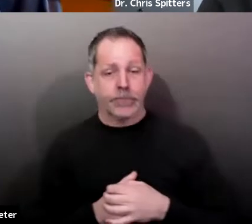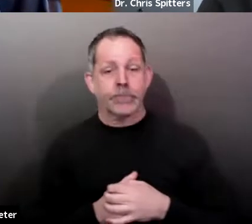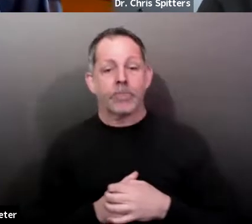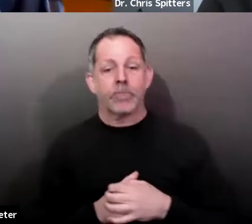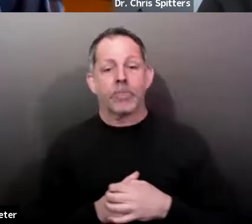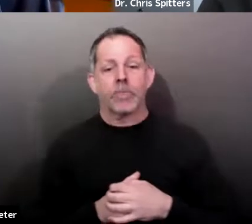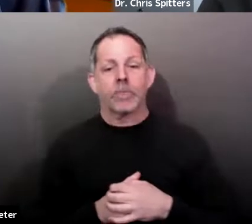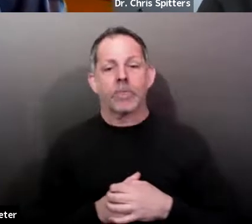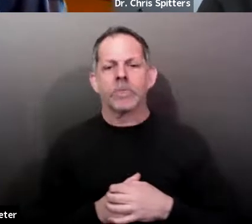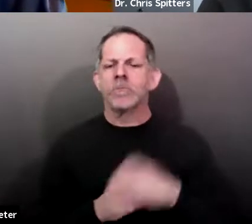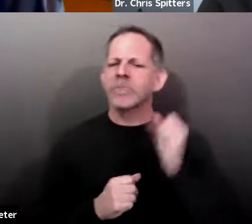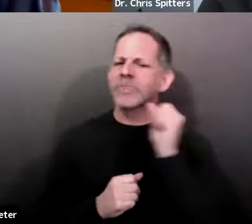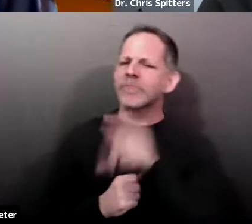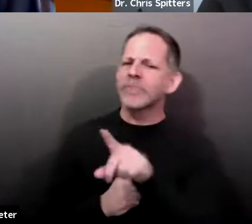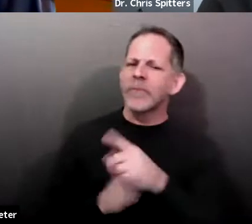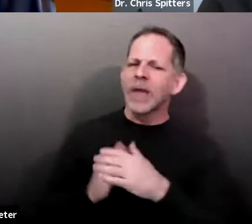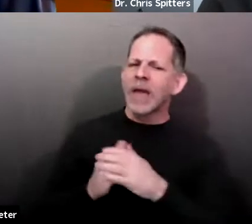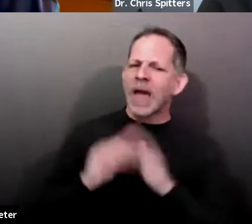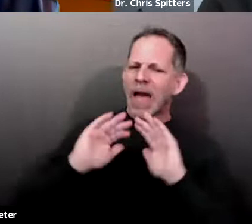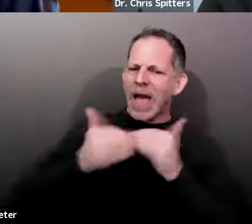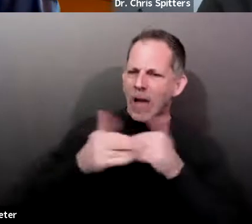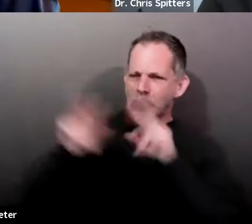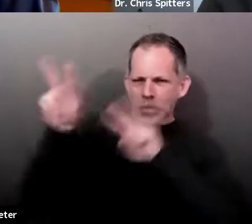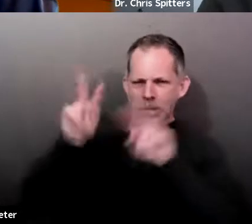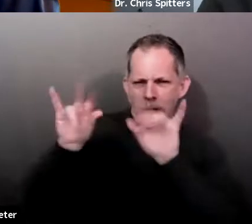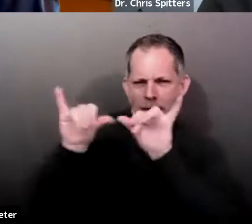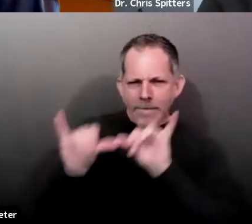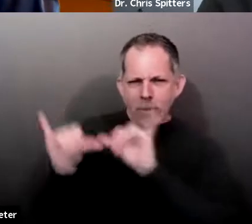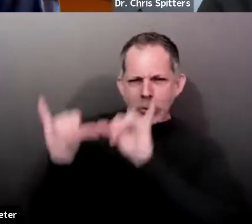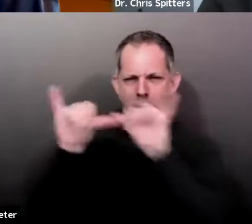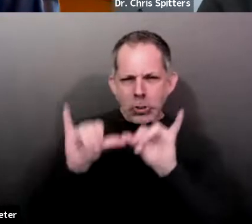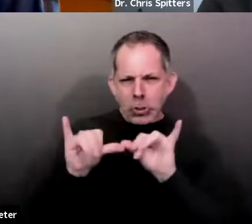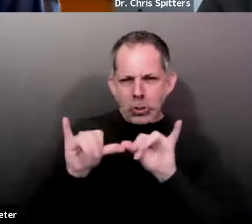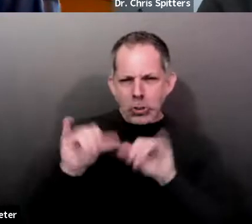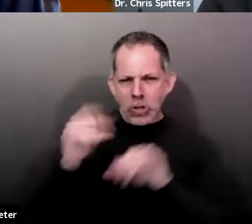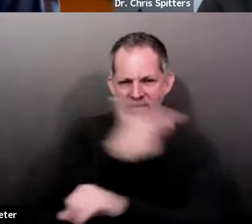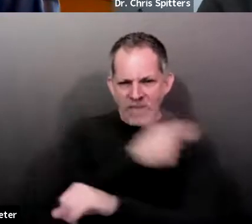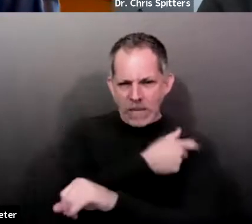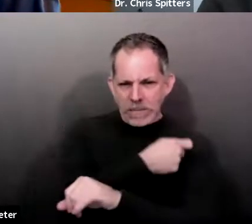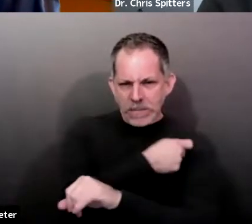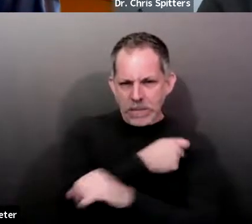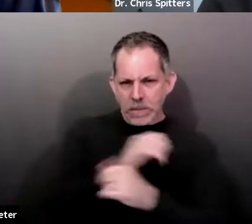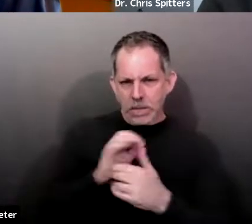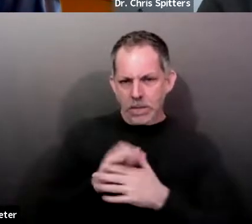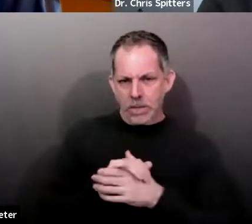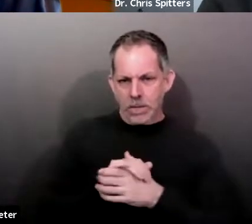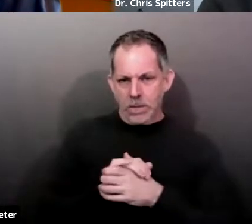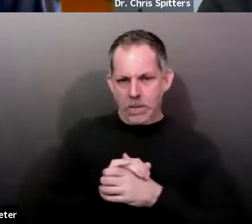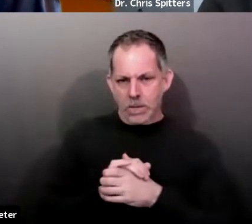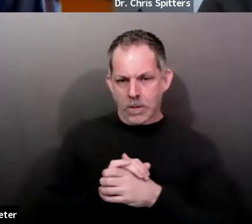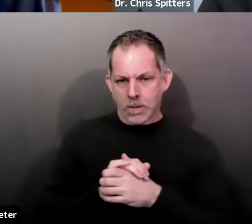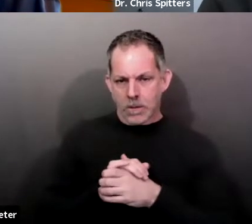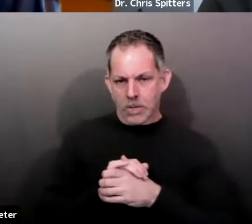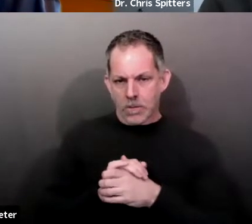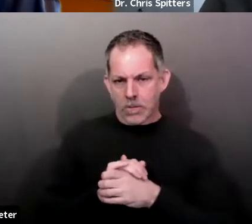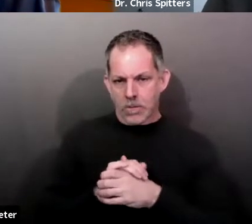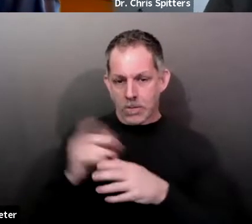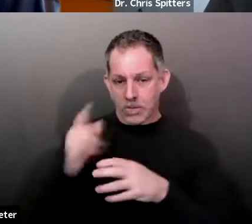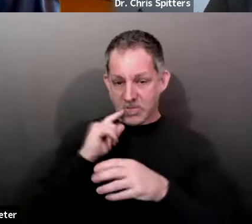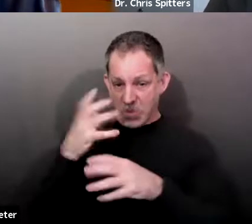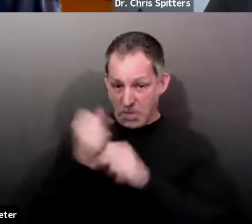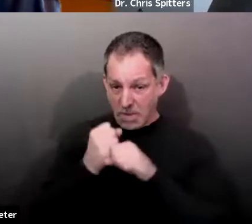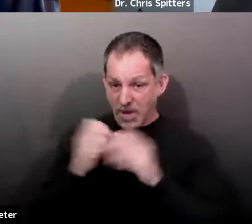do you think vaccine hesitancy will naturally wane as more people get their shots? Um, I'll just say we are continuing